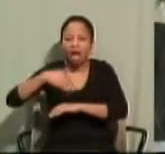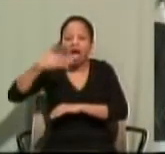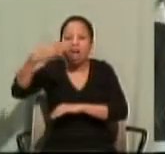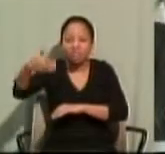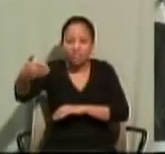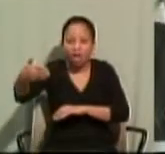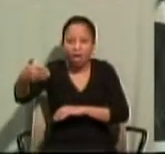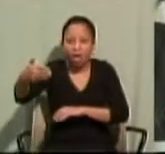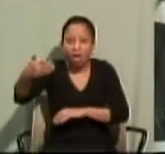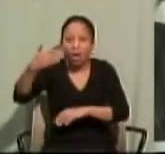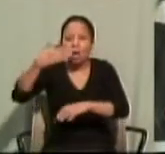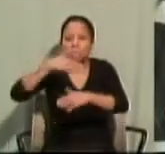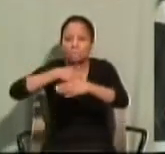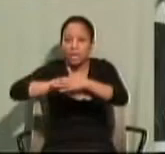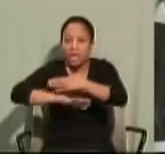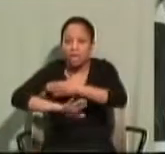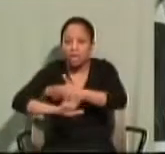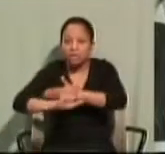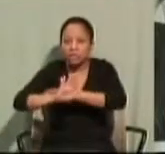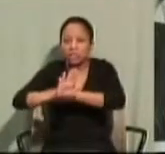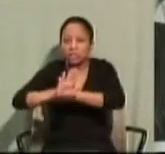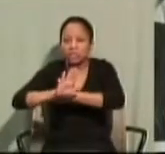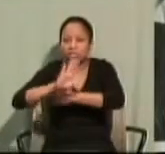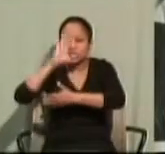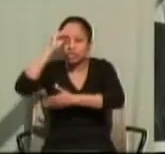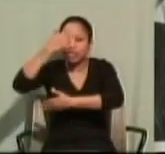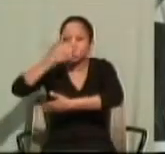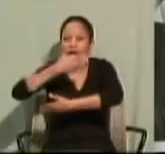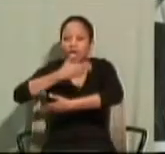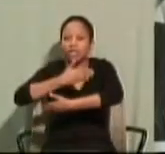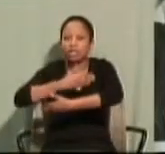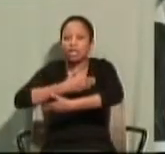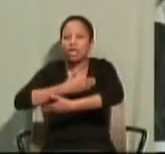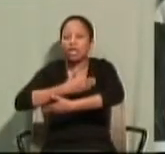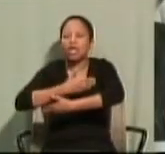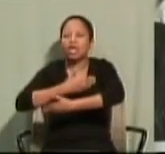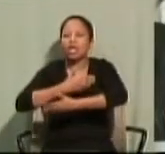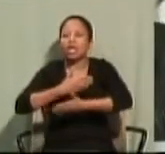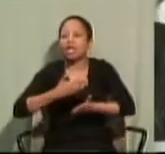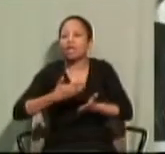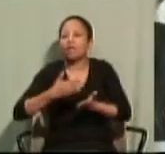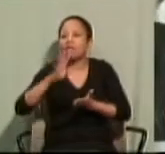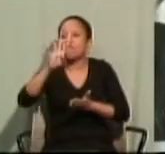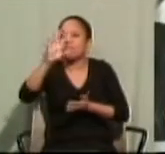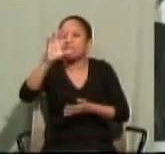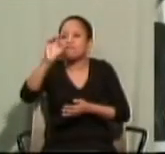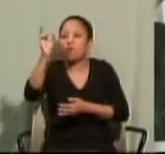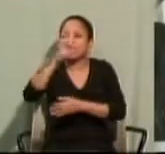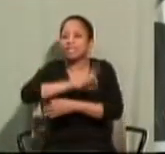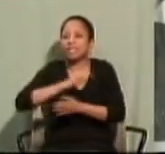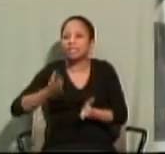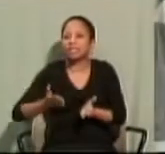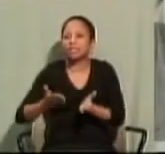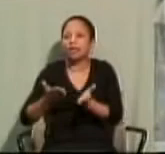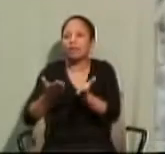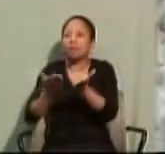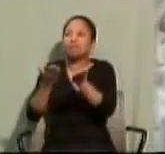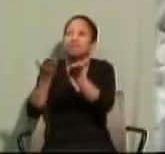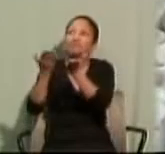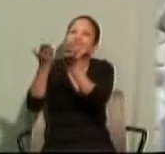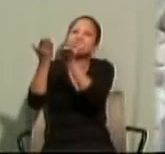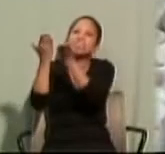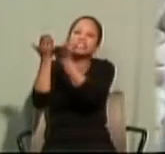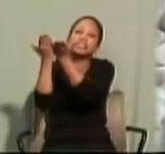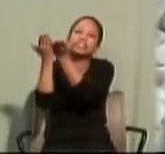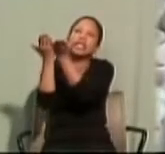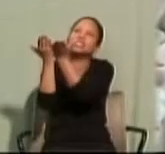birth of the firstborn son, he was to be presented in the temple to